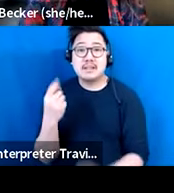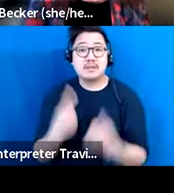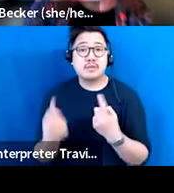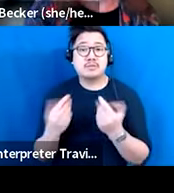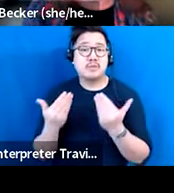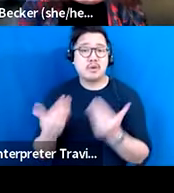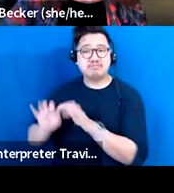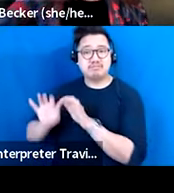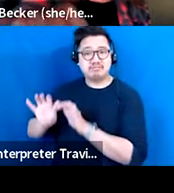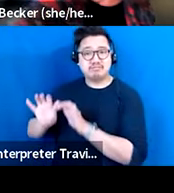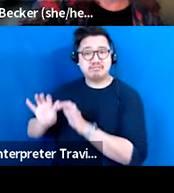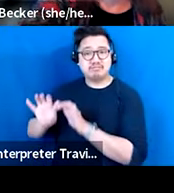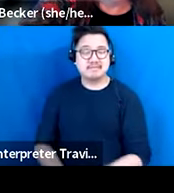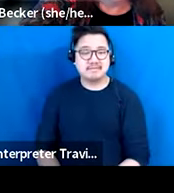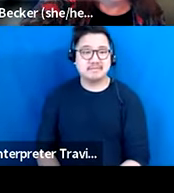in there.